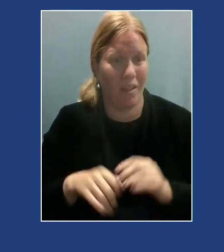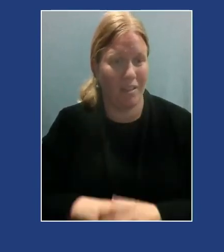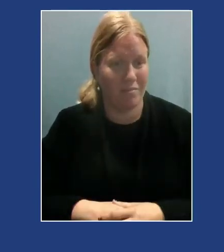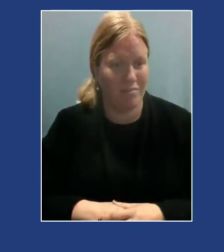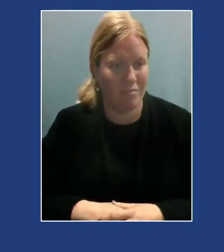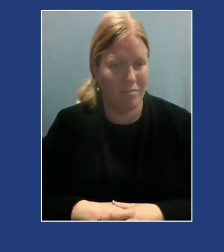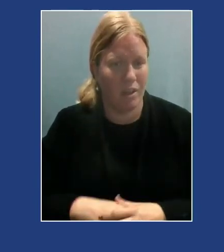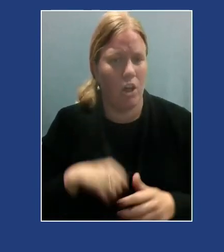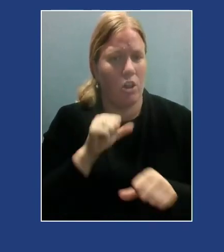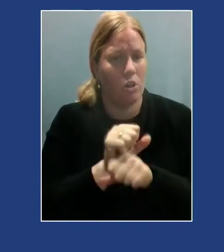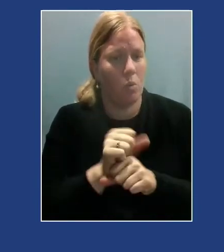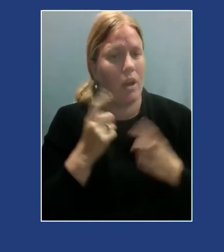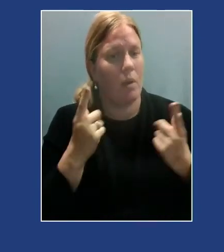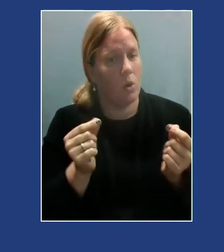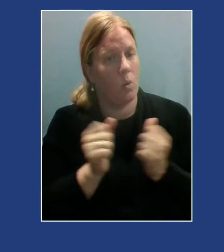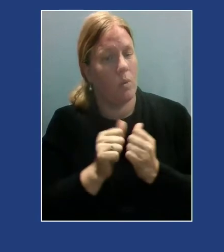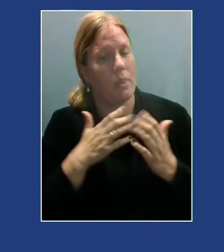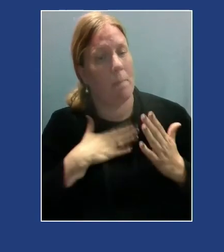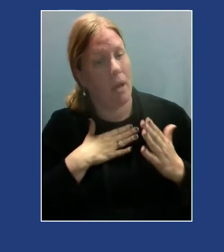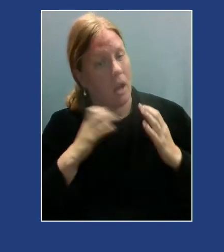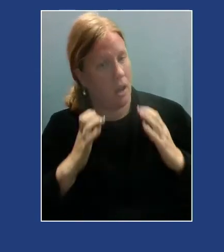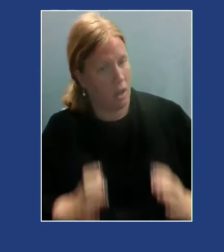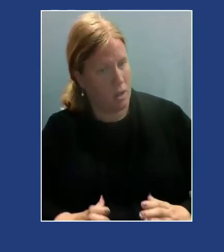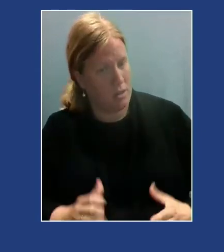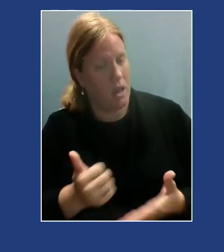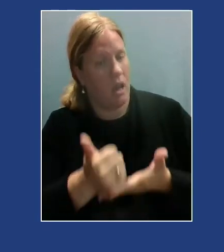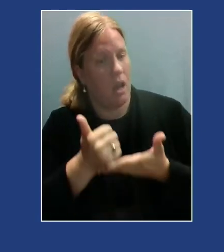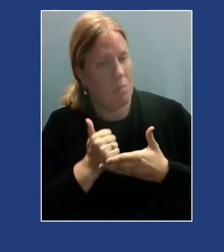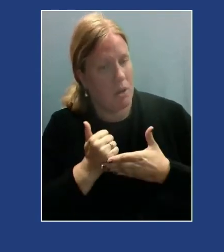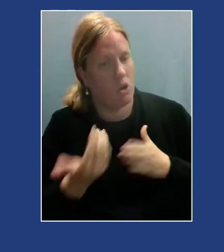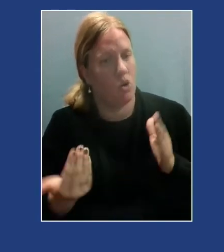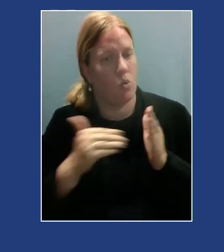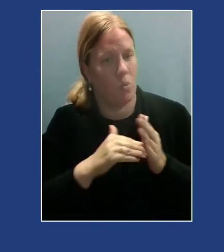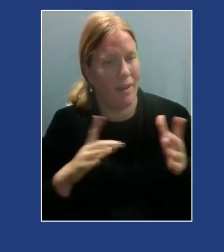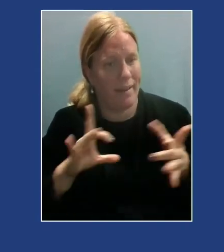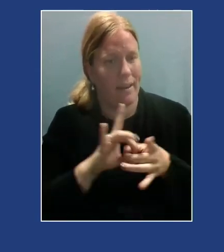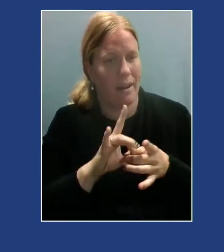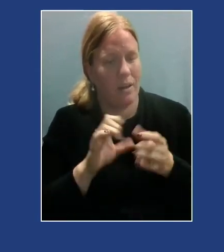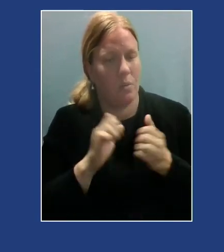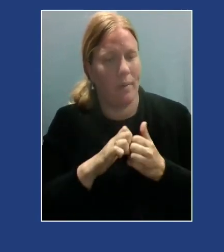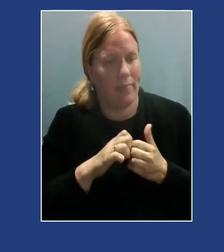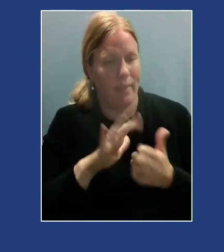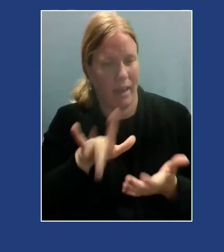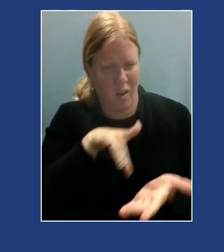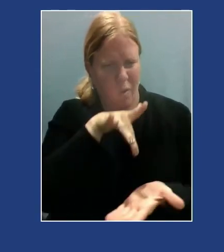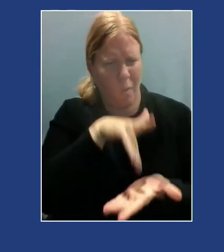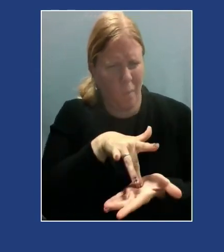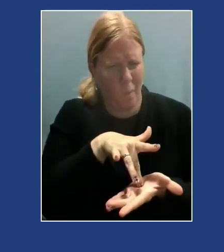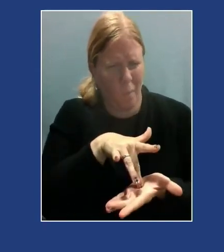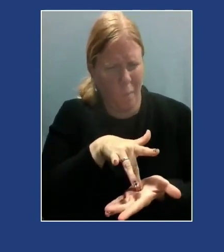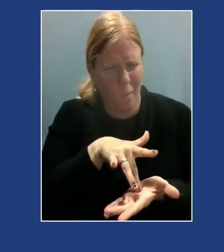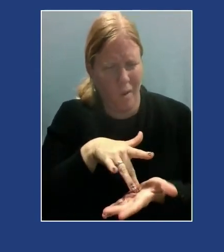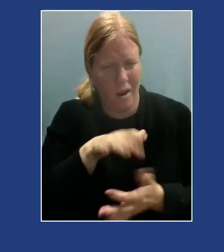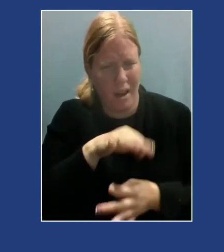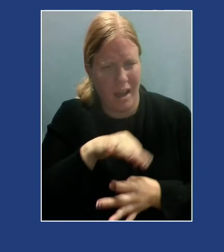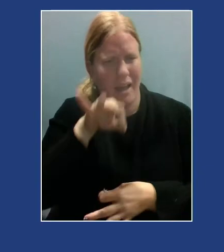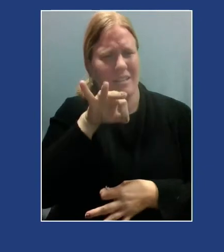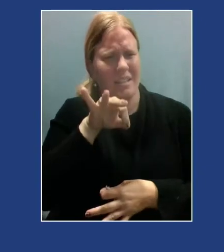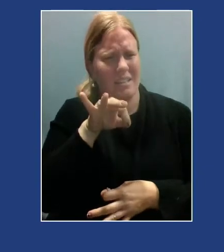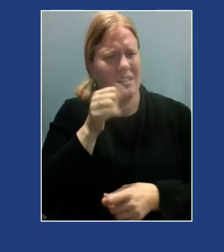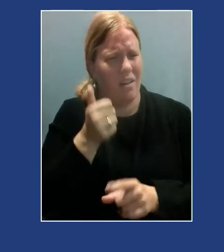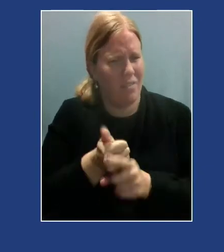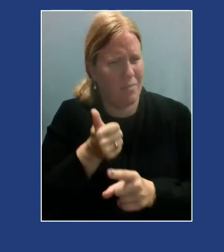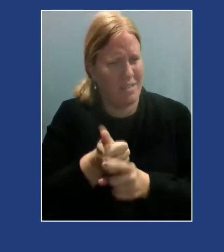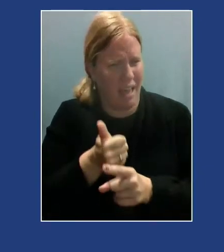I'm doing with my clients is to help them get reconnected to that core essence of themselves, right? To get reconnected to their